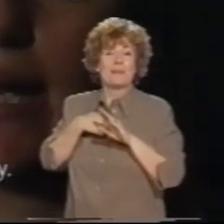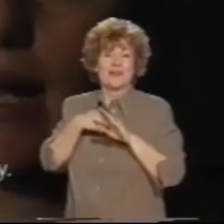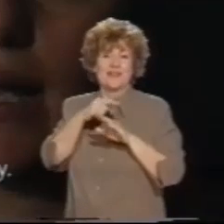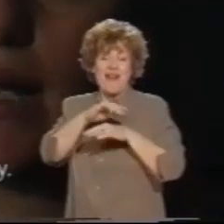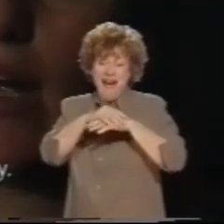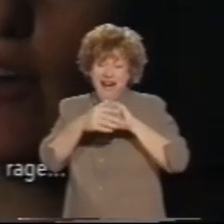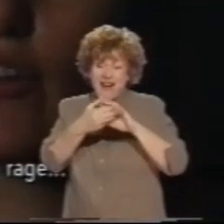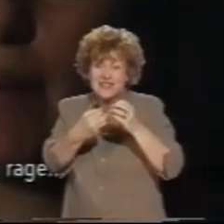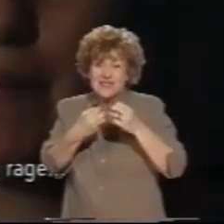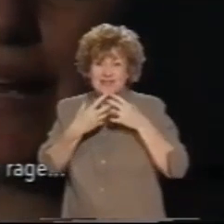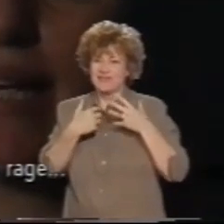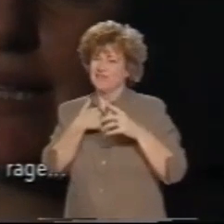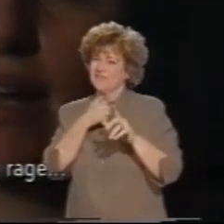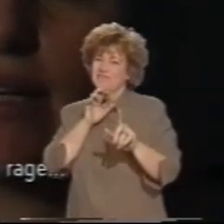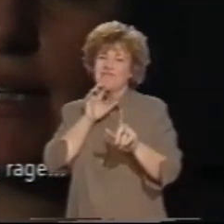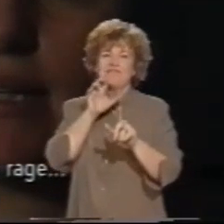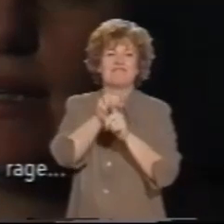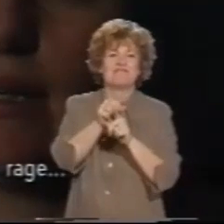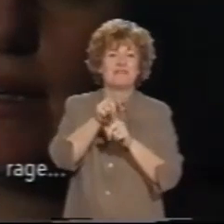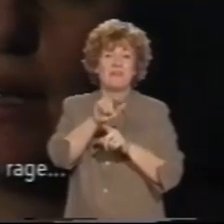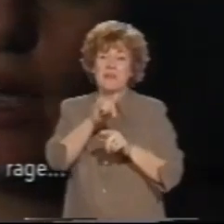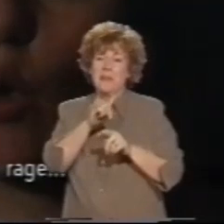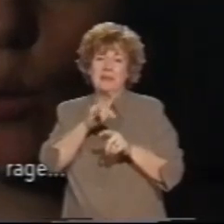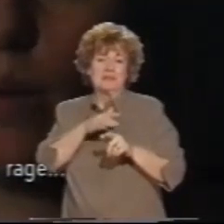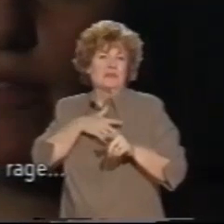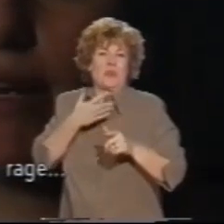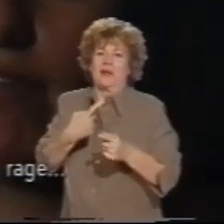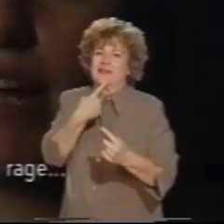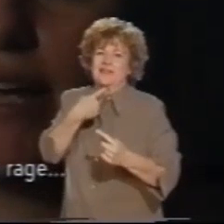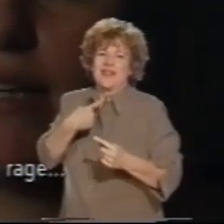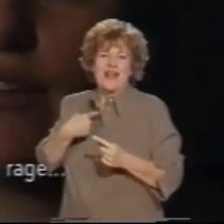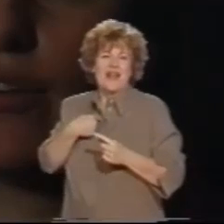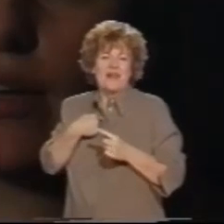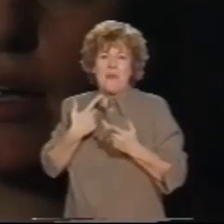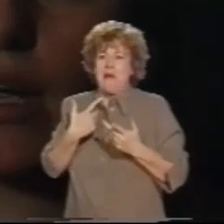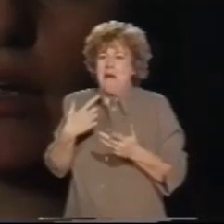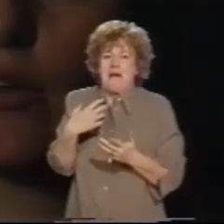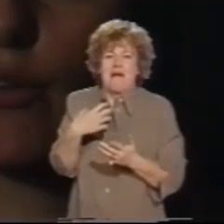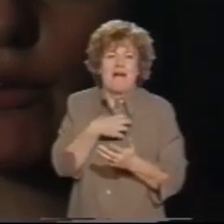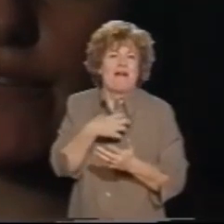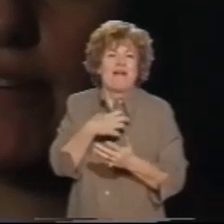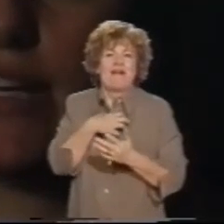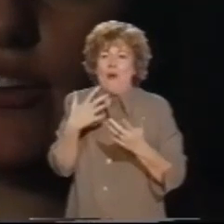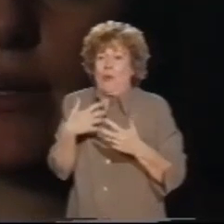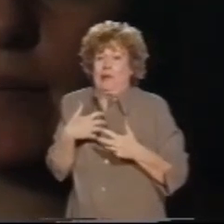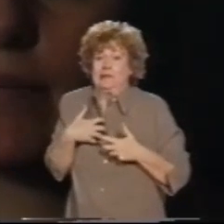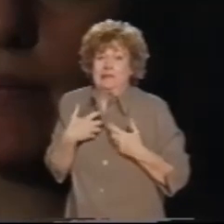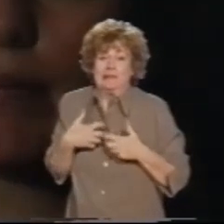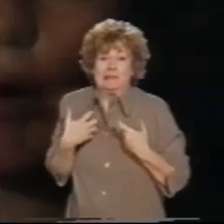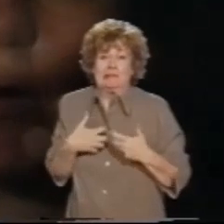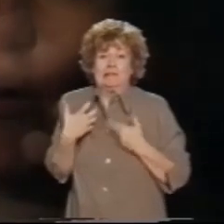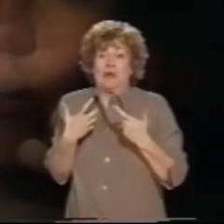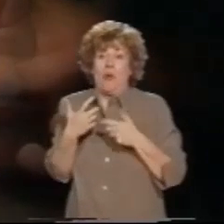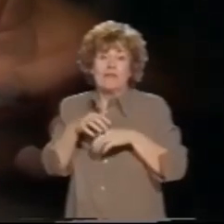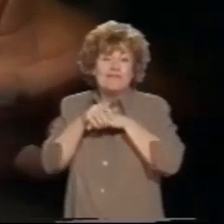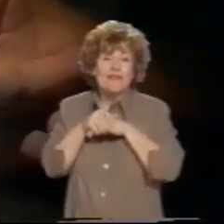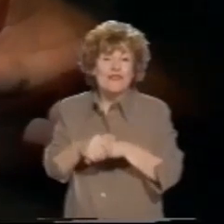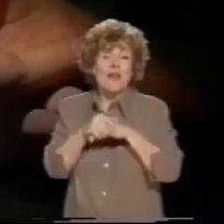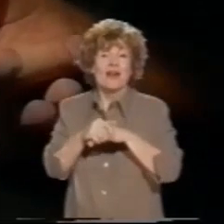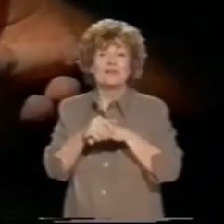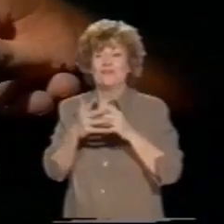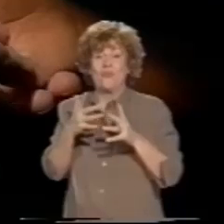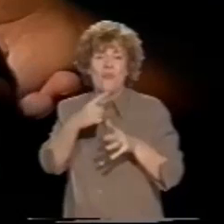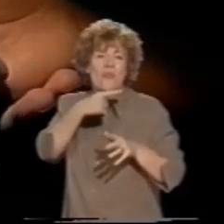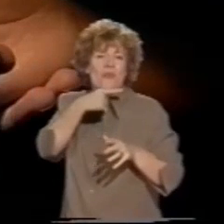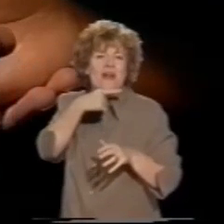say. Trembling anxiety, quivering rage, true friendship or a lie.